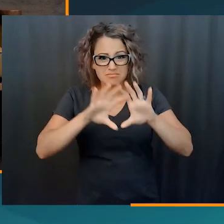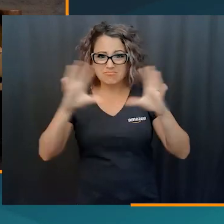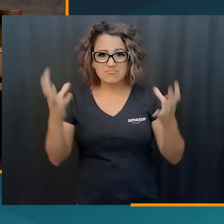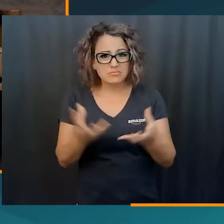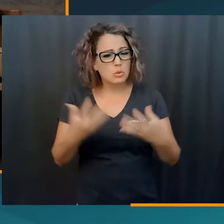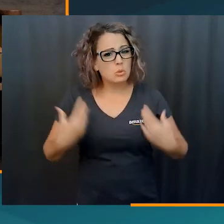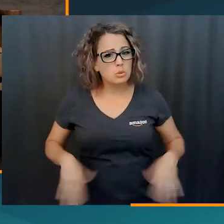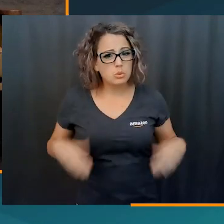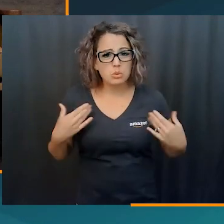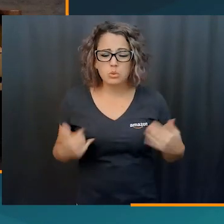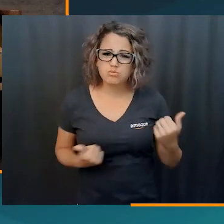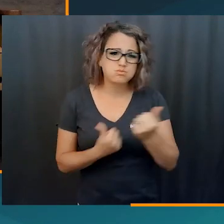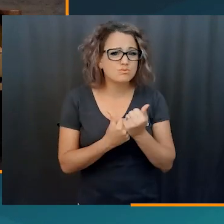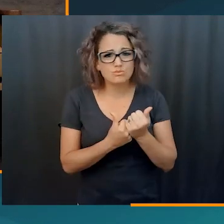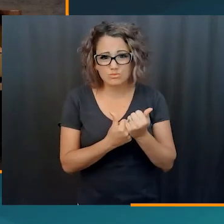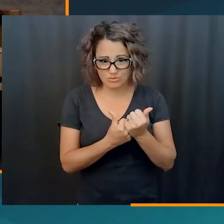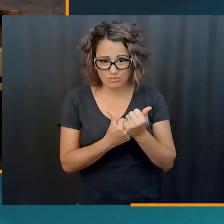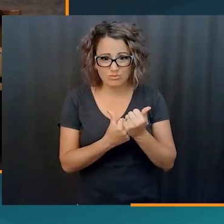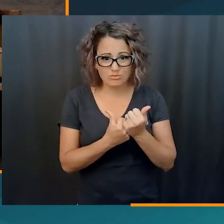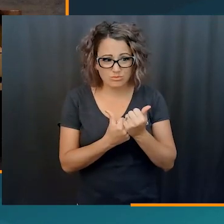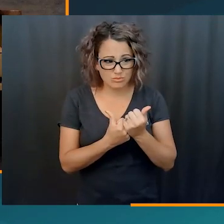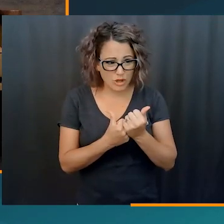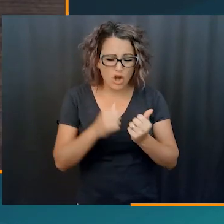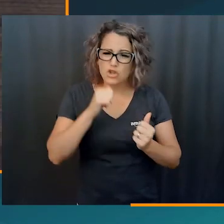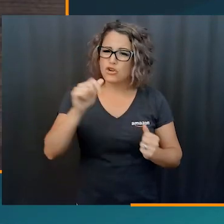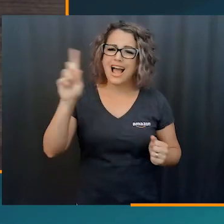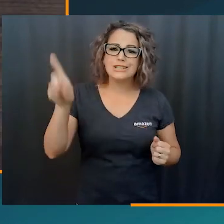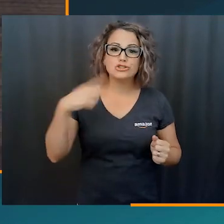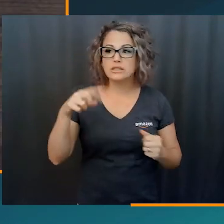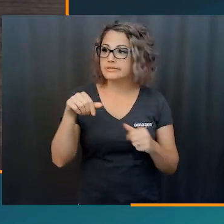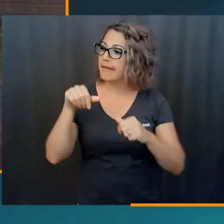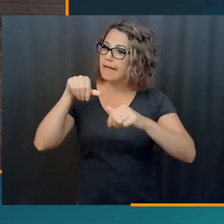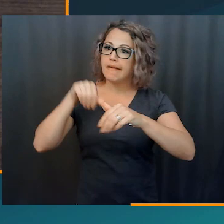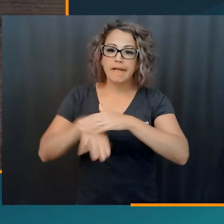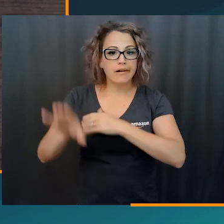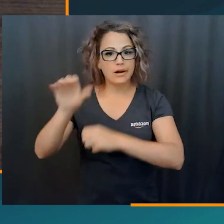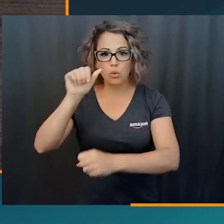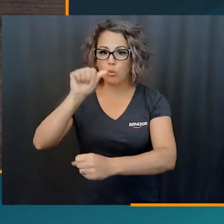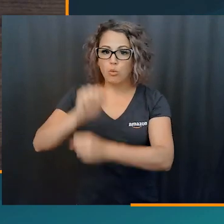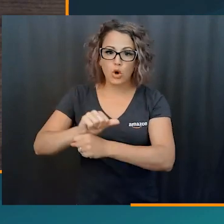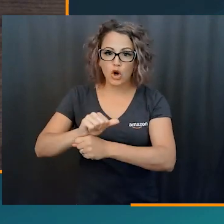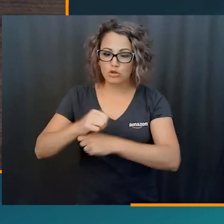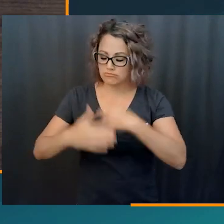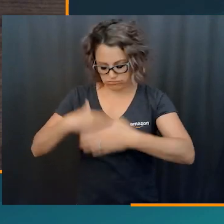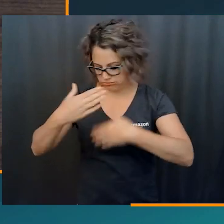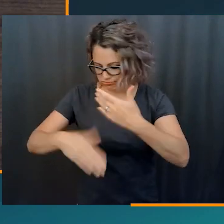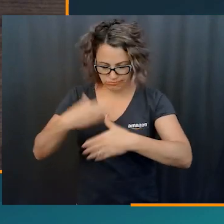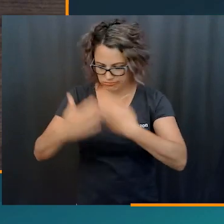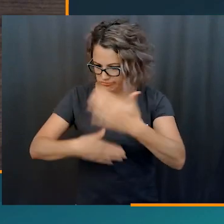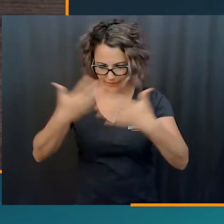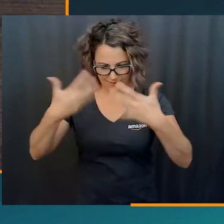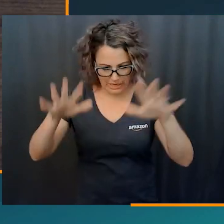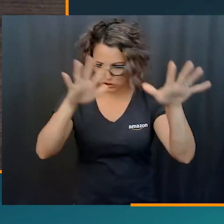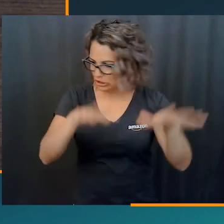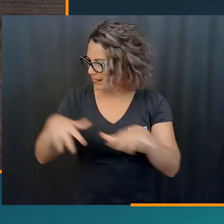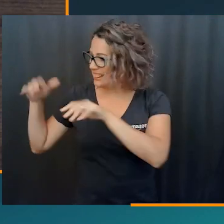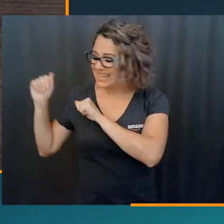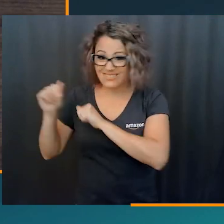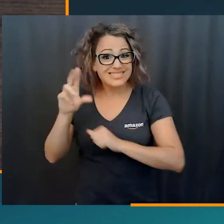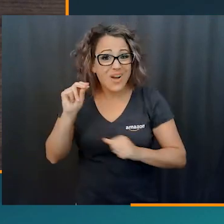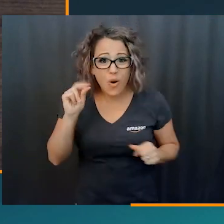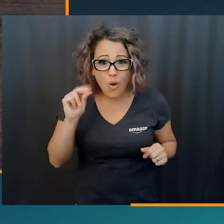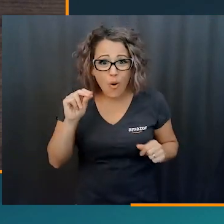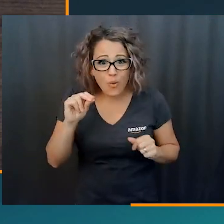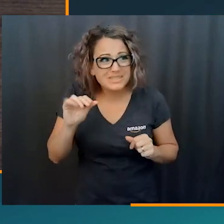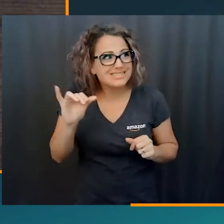said, just all of that support, um, it means a lot, um, to come in. You're not just going, you're not just going